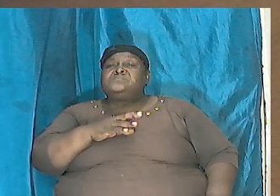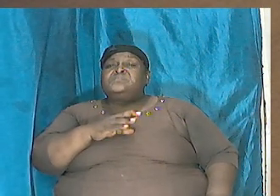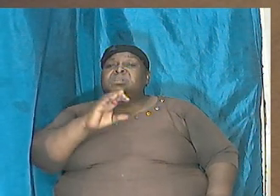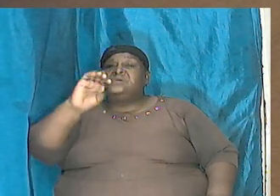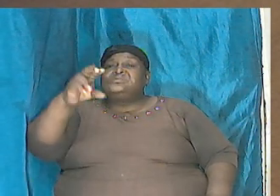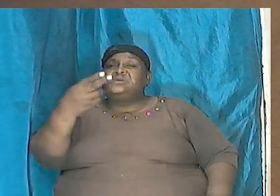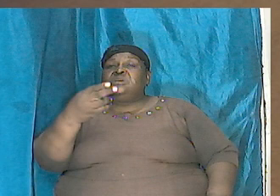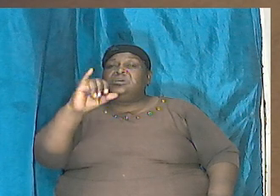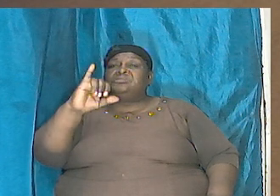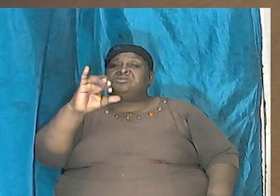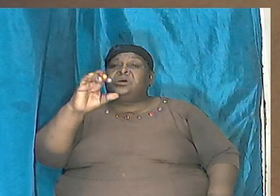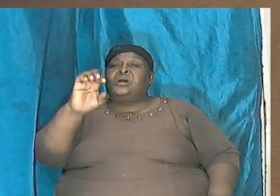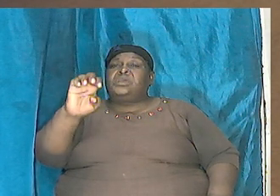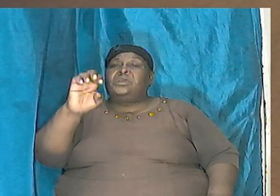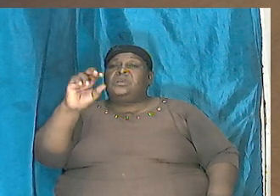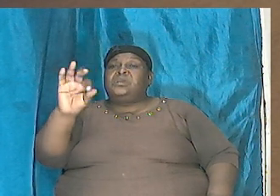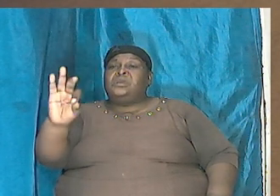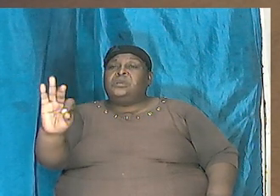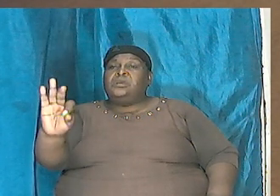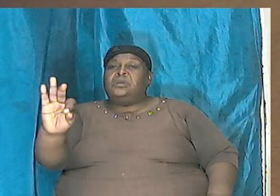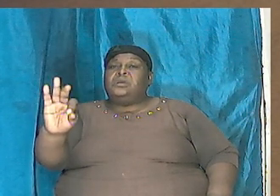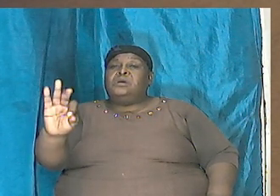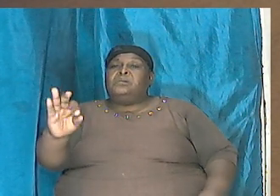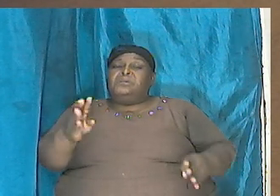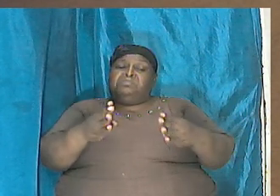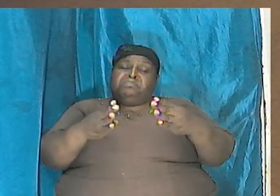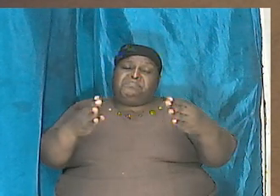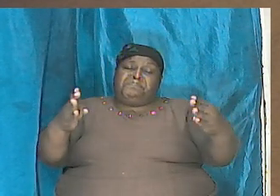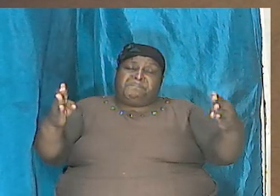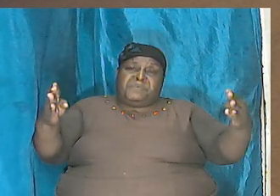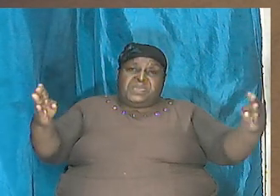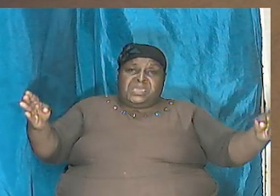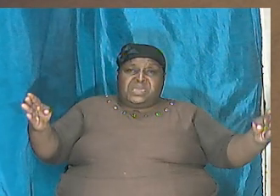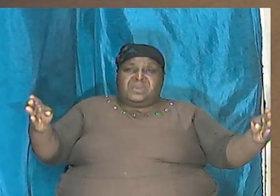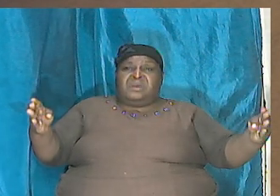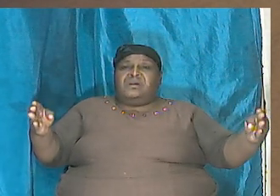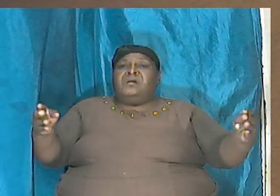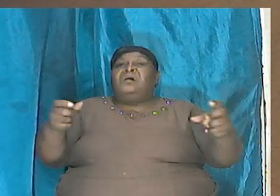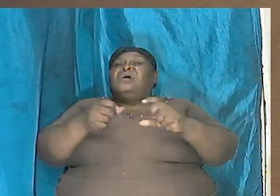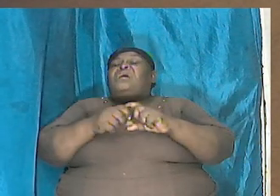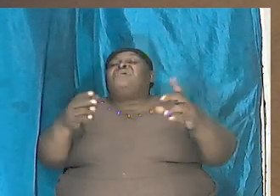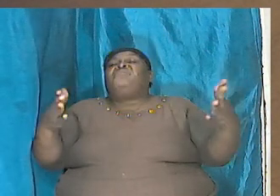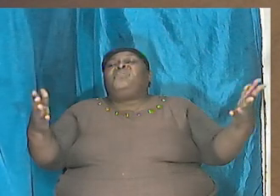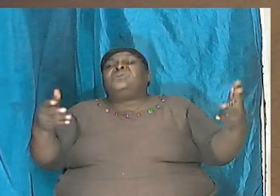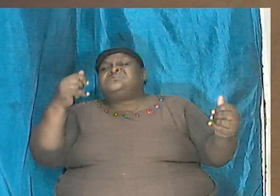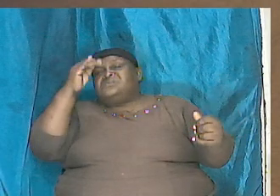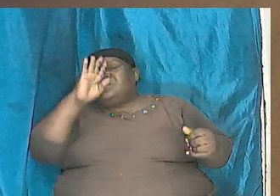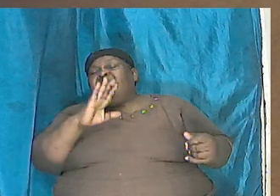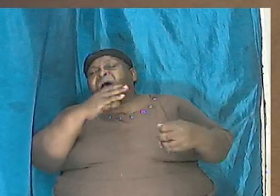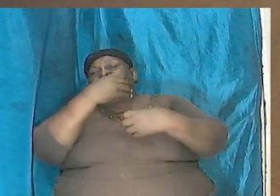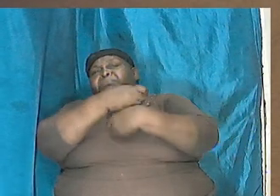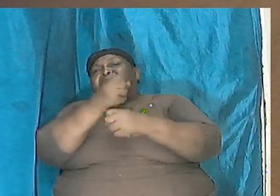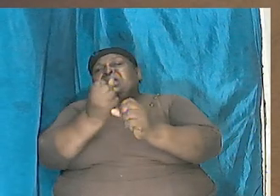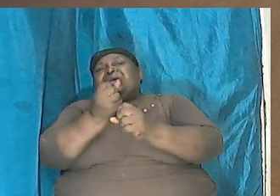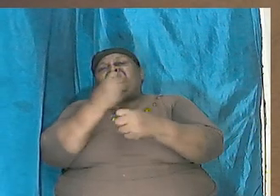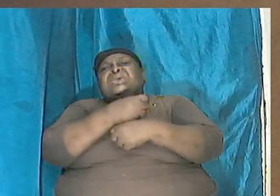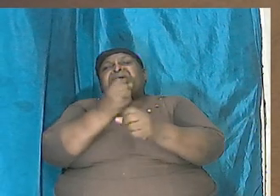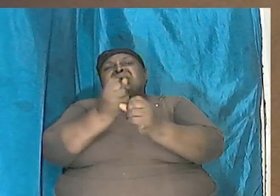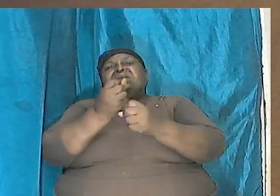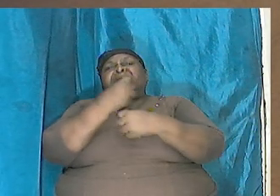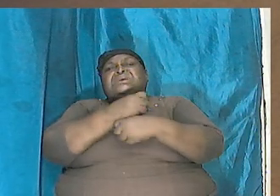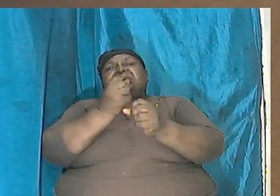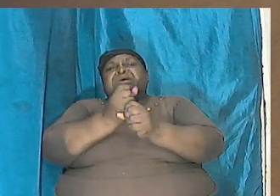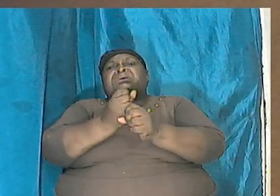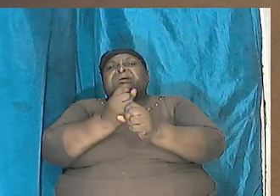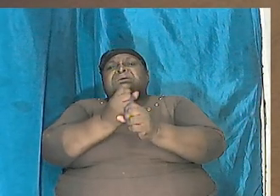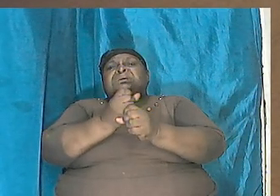being the largest the most massive of what God has created in other words he is the largest